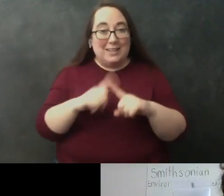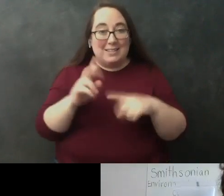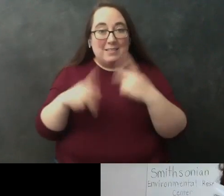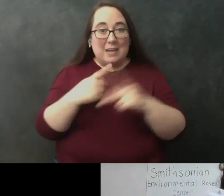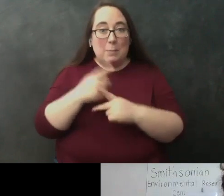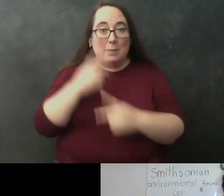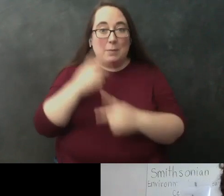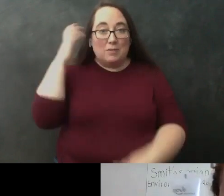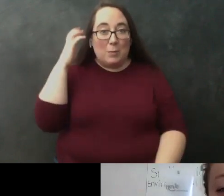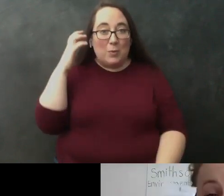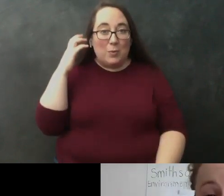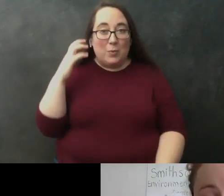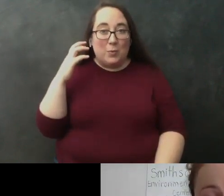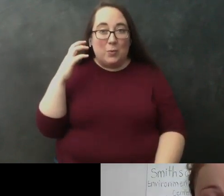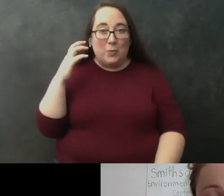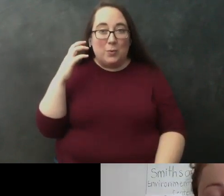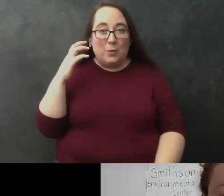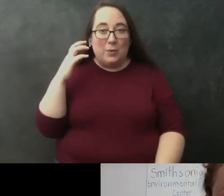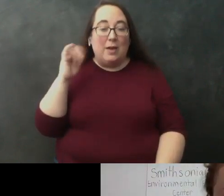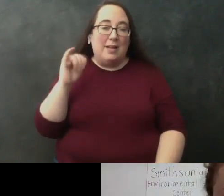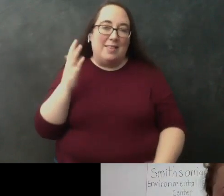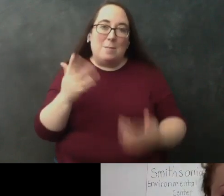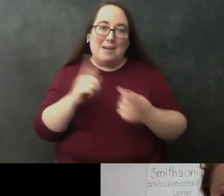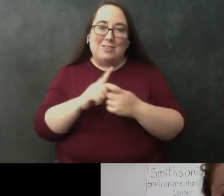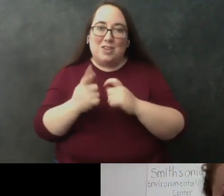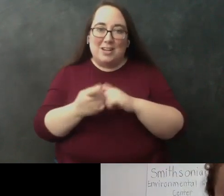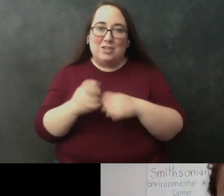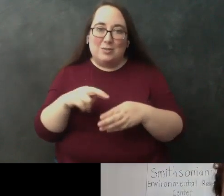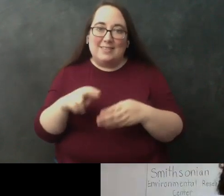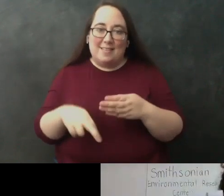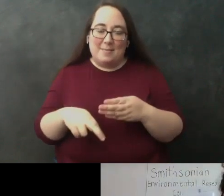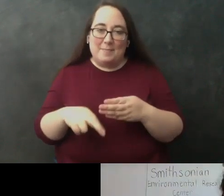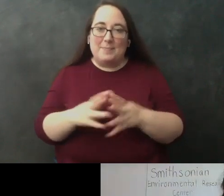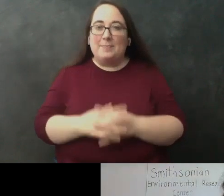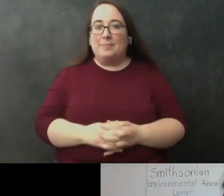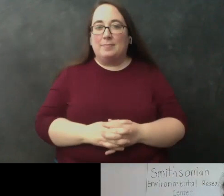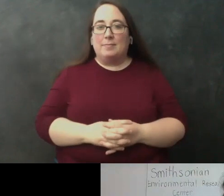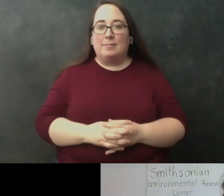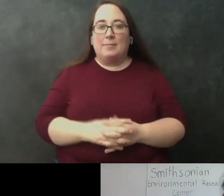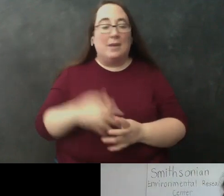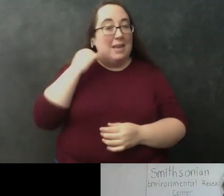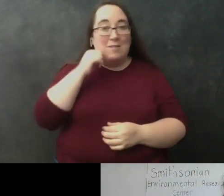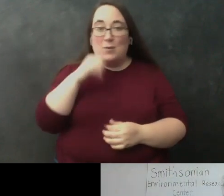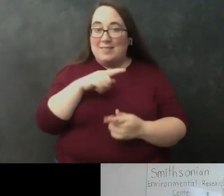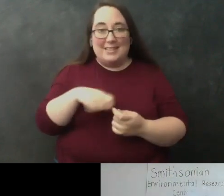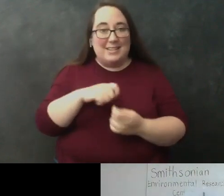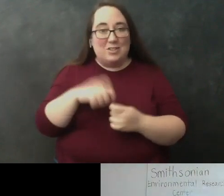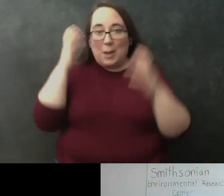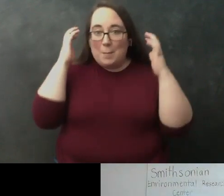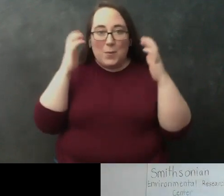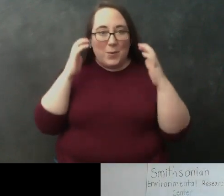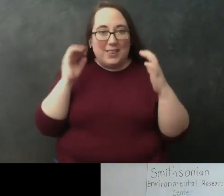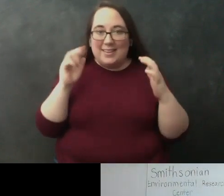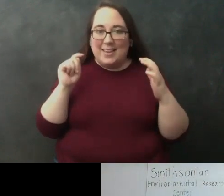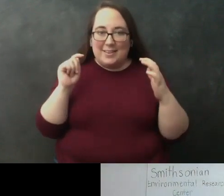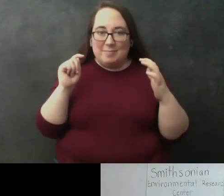than this that also might change your results if you don't have this exact shampoo that we have in the kits i would just